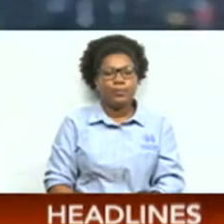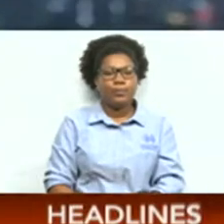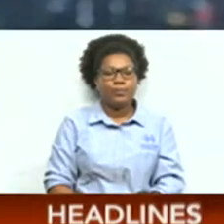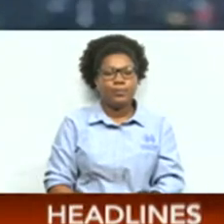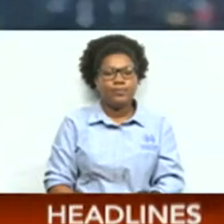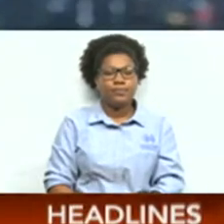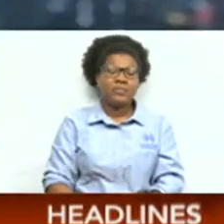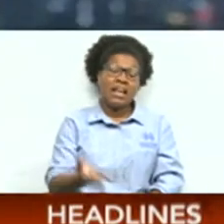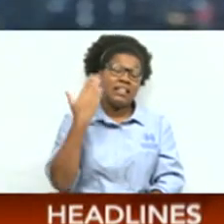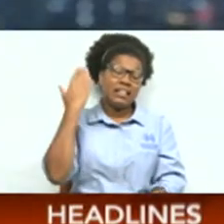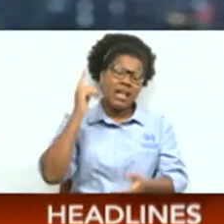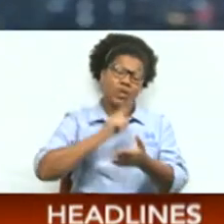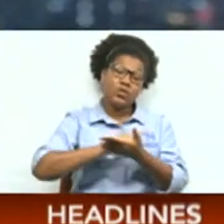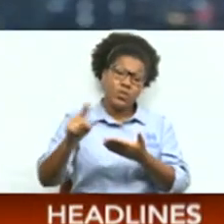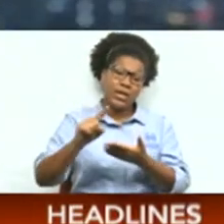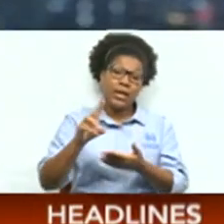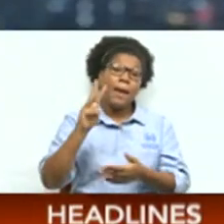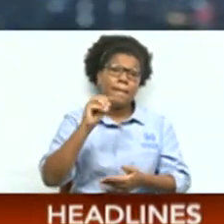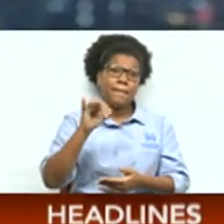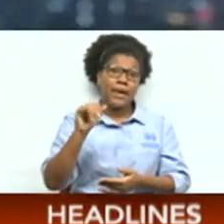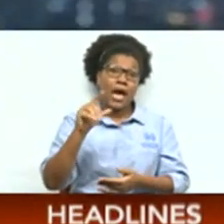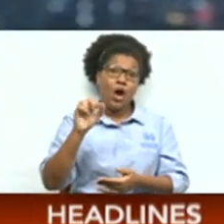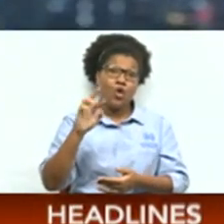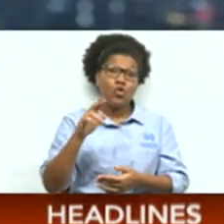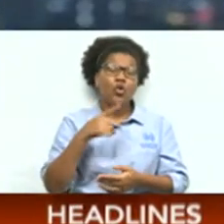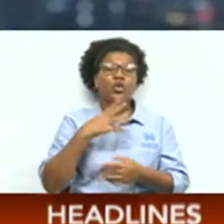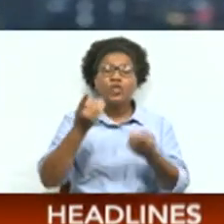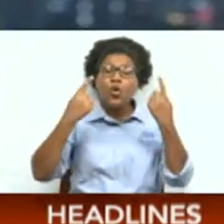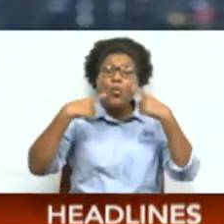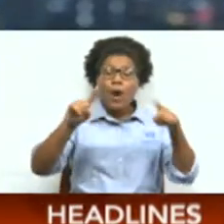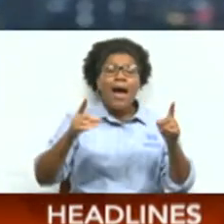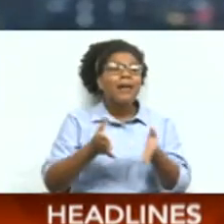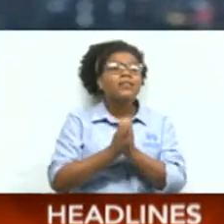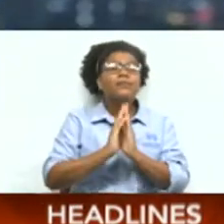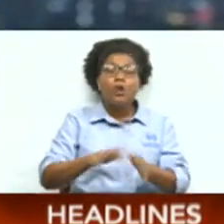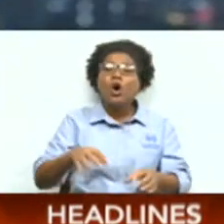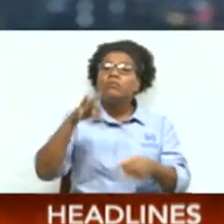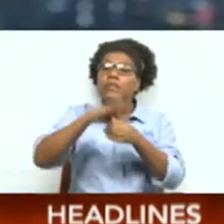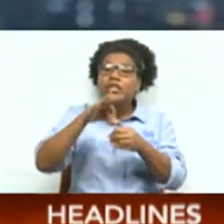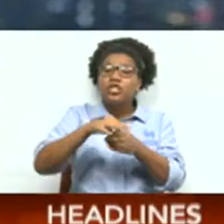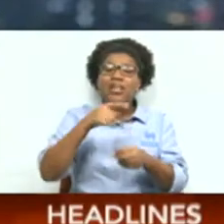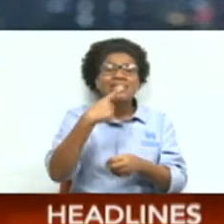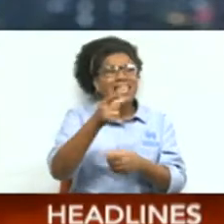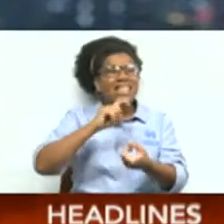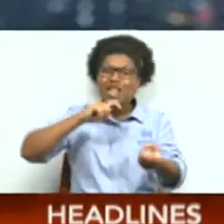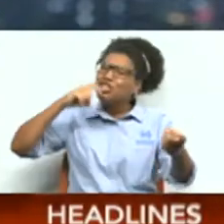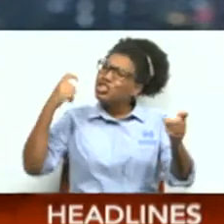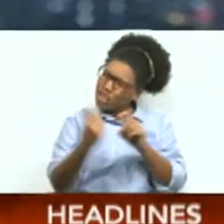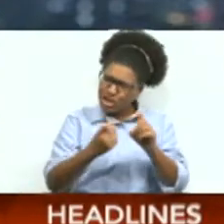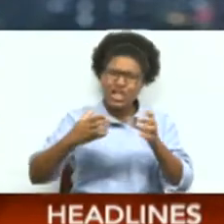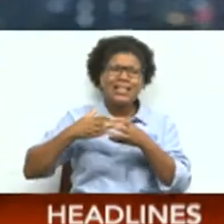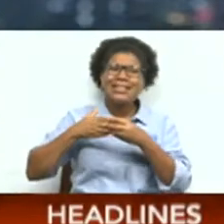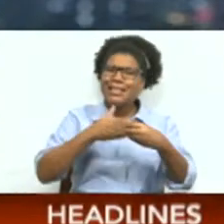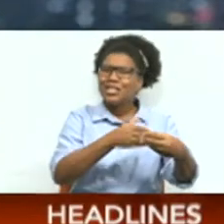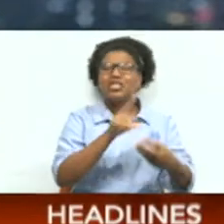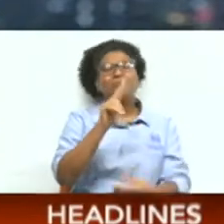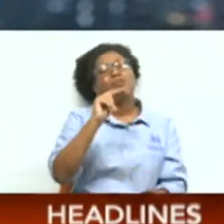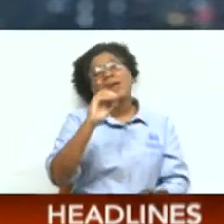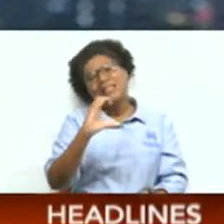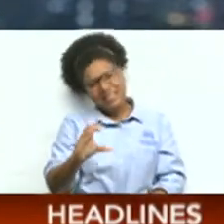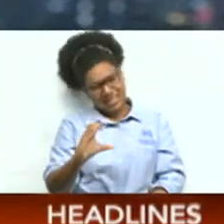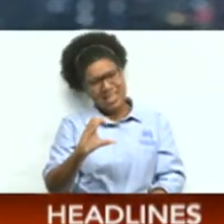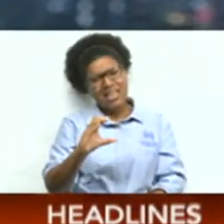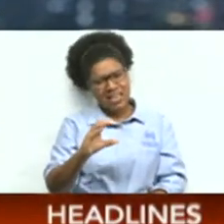Last week, Mayaru MP Rushton Parry openly called for executive elections, aiming at changing the leadership of the United National Congress.